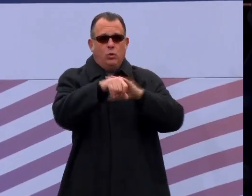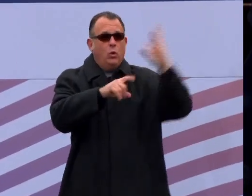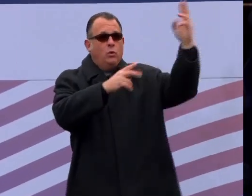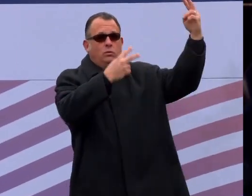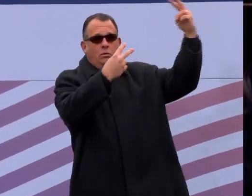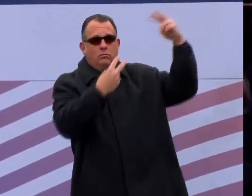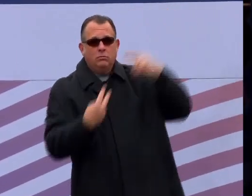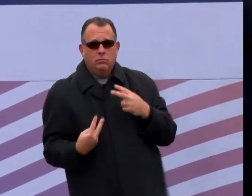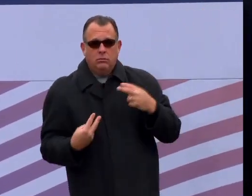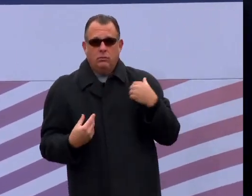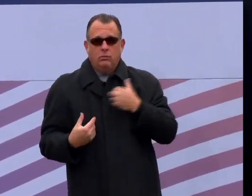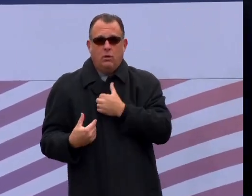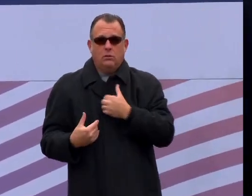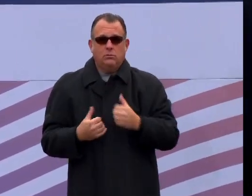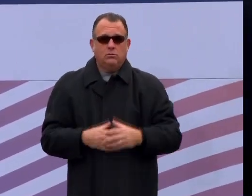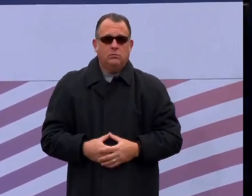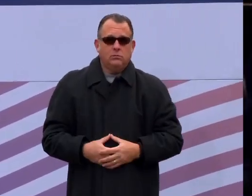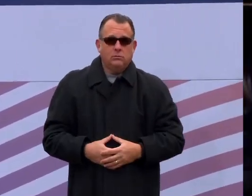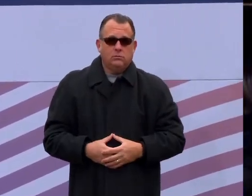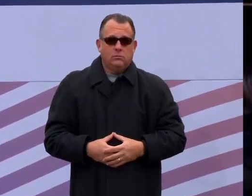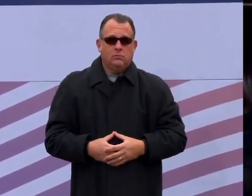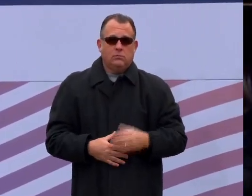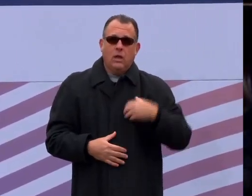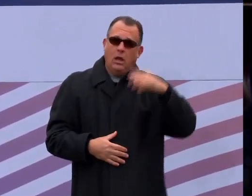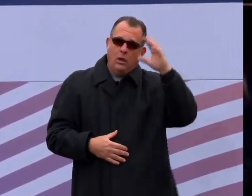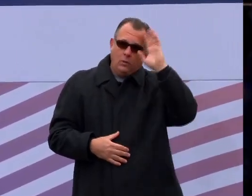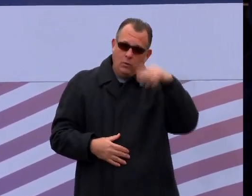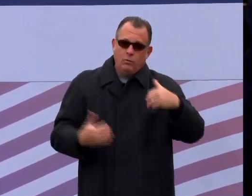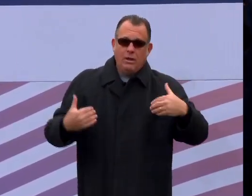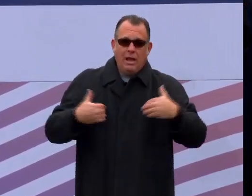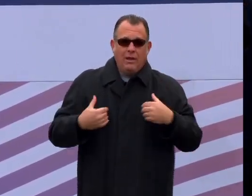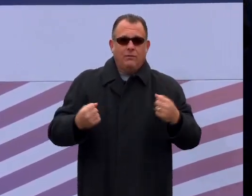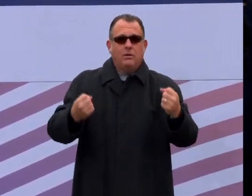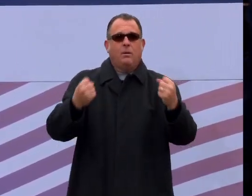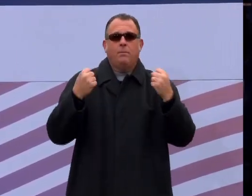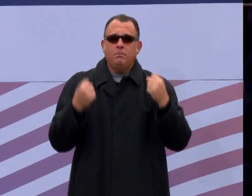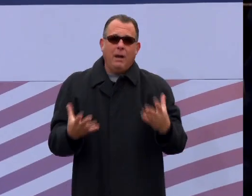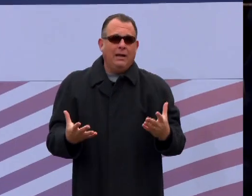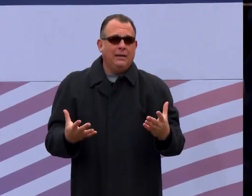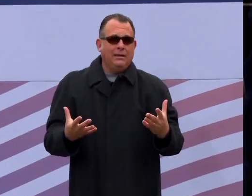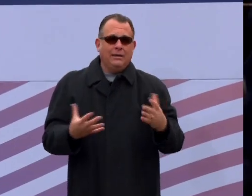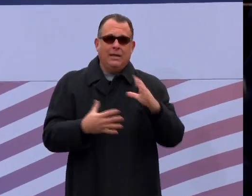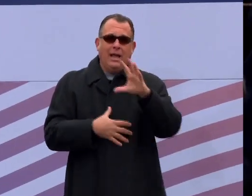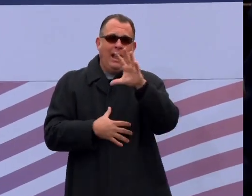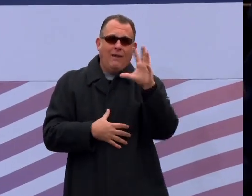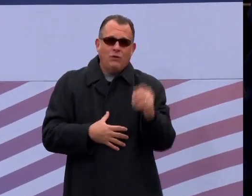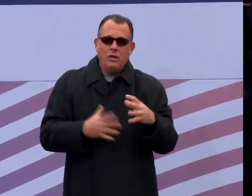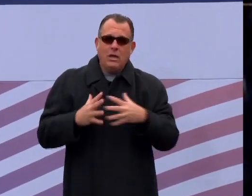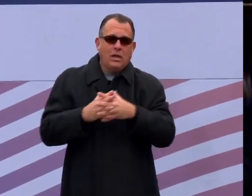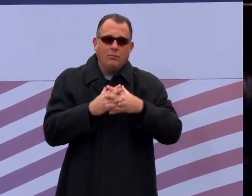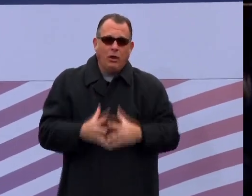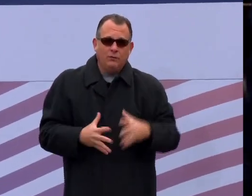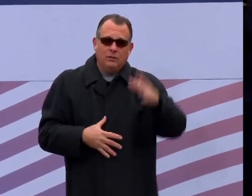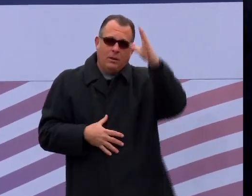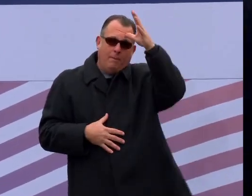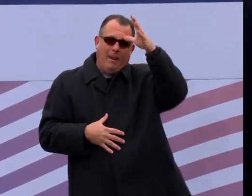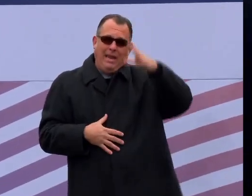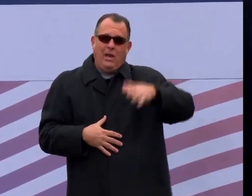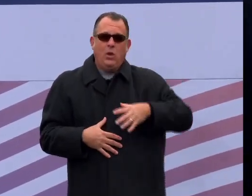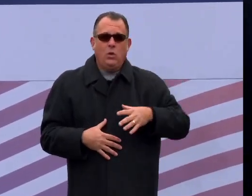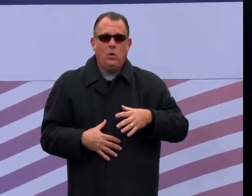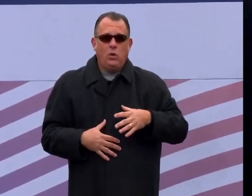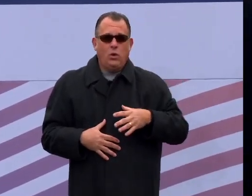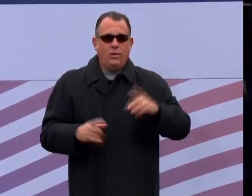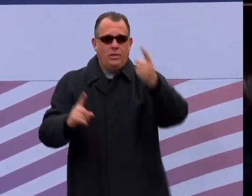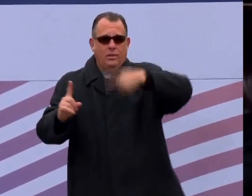While I am mindful of the many African American men who still wait on